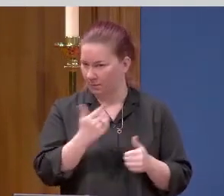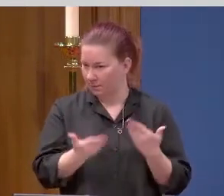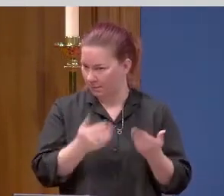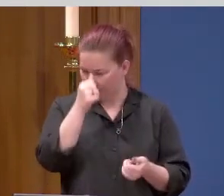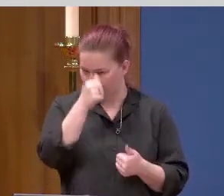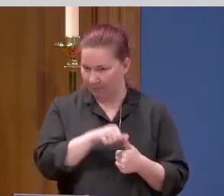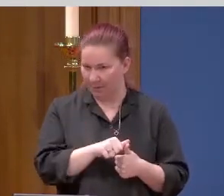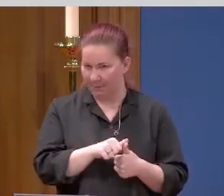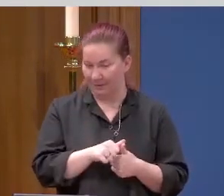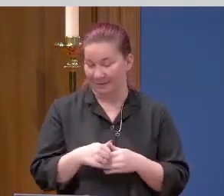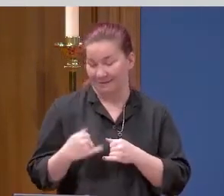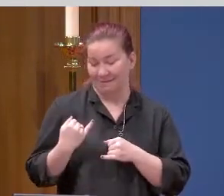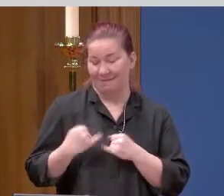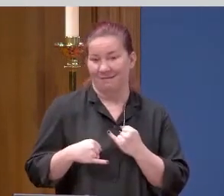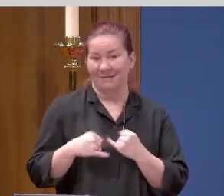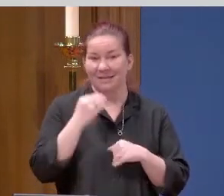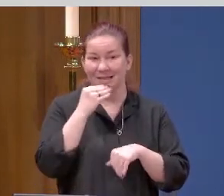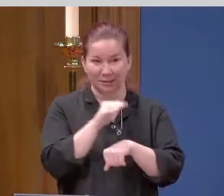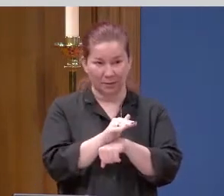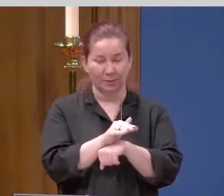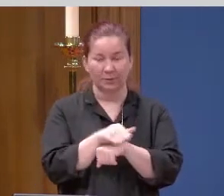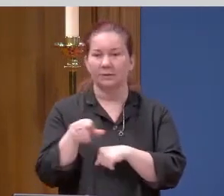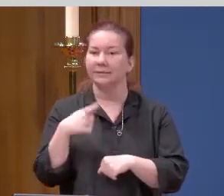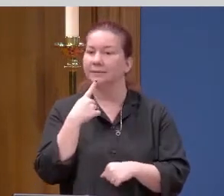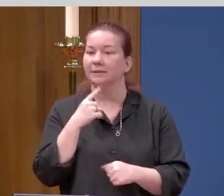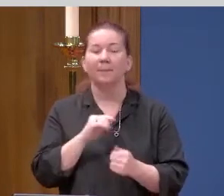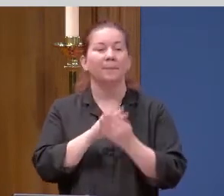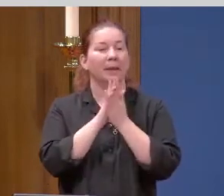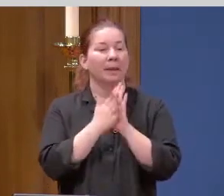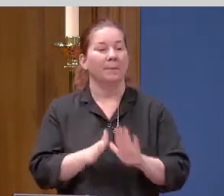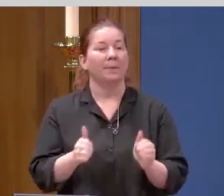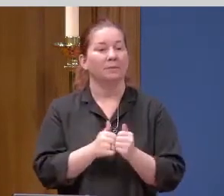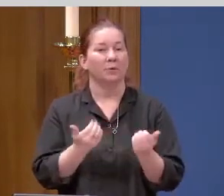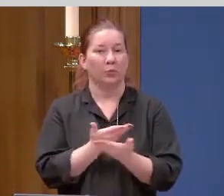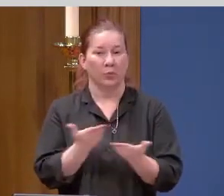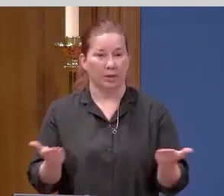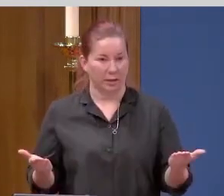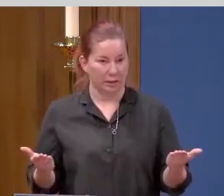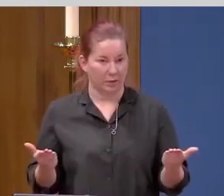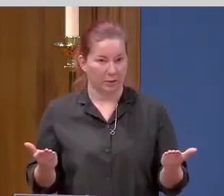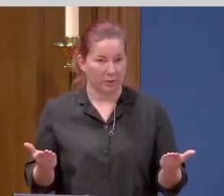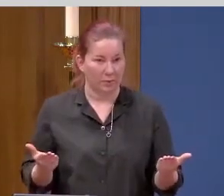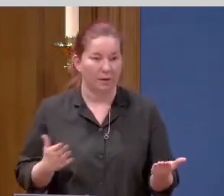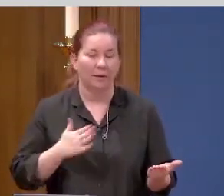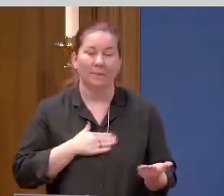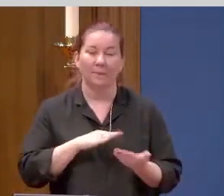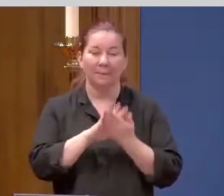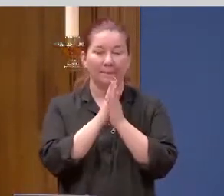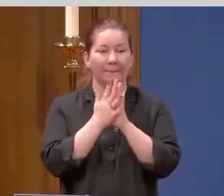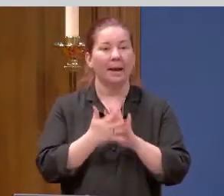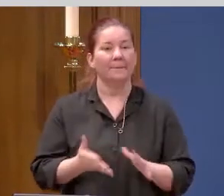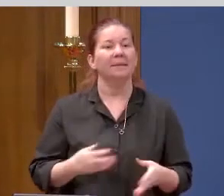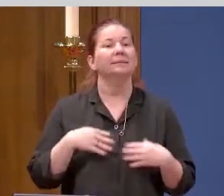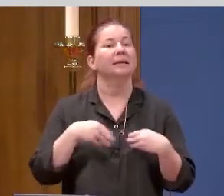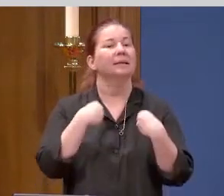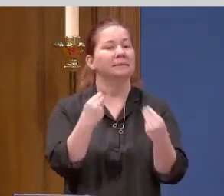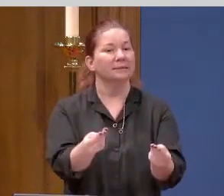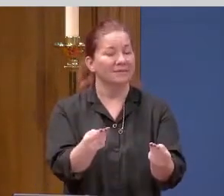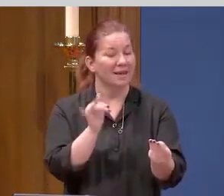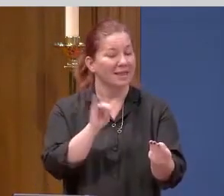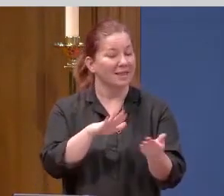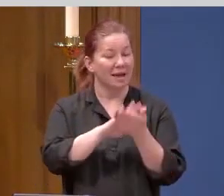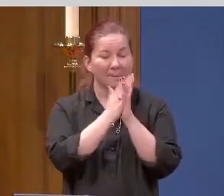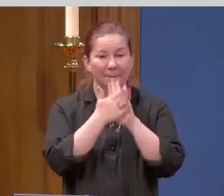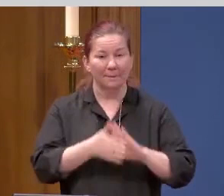might remember, at the Last Supper, he said, peace be with you. My peace, I leave you. The peace that I